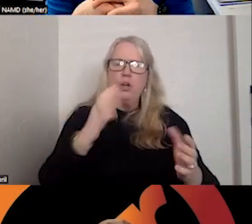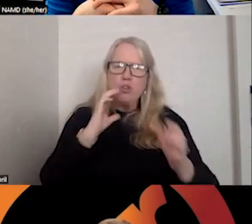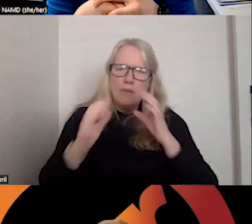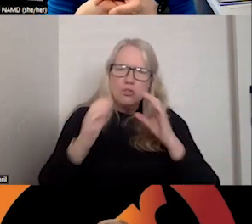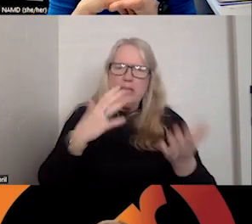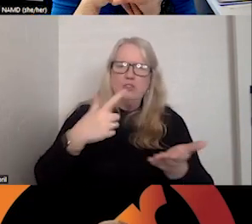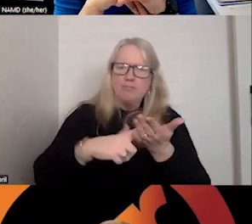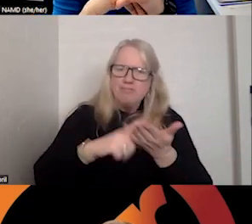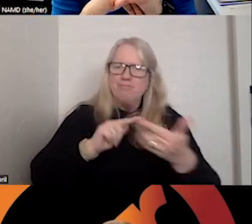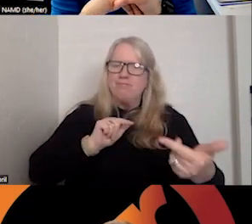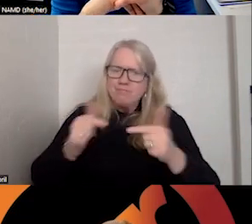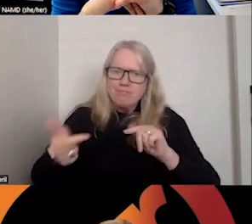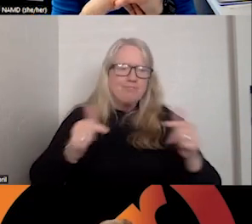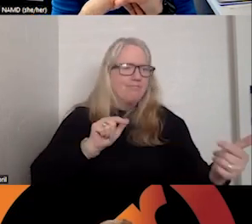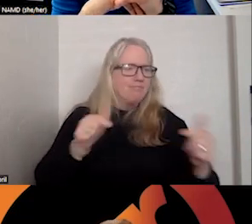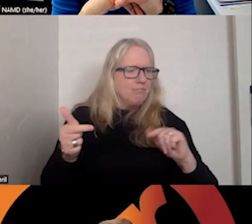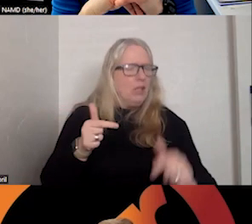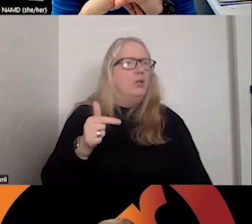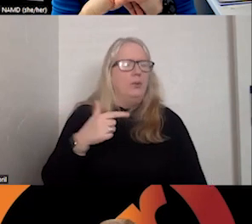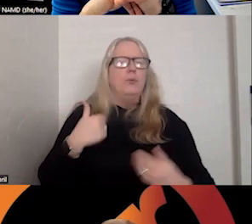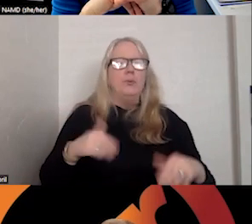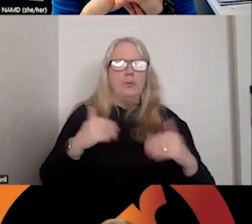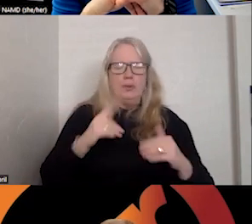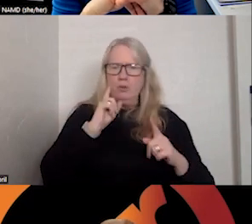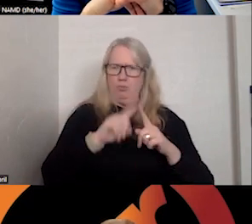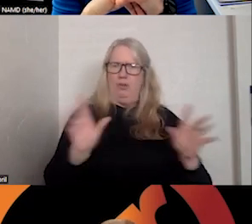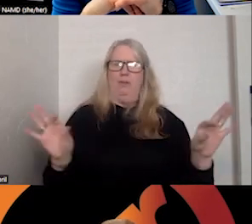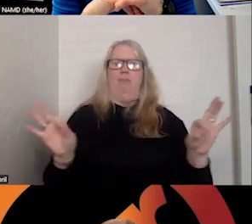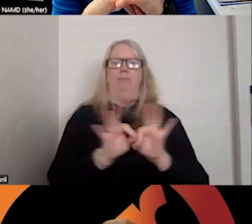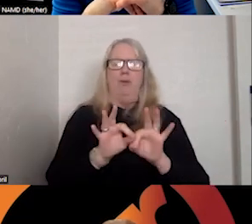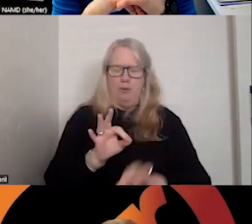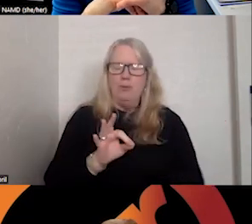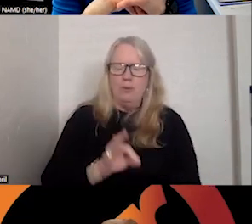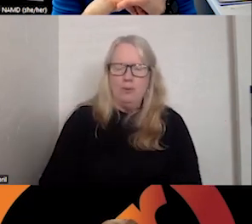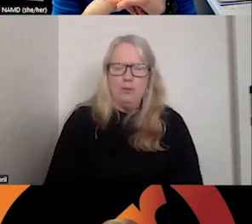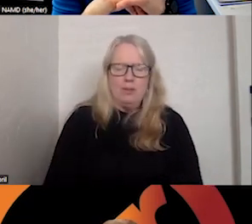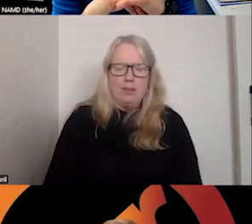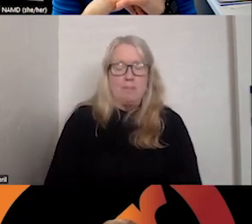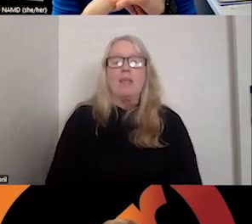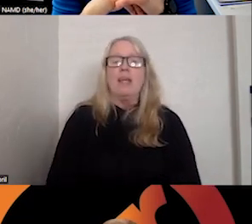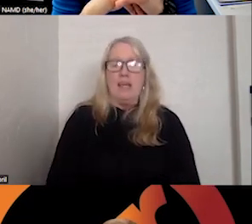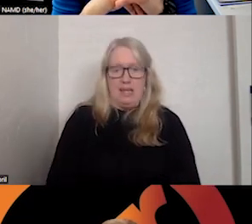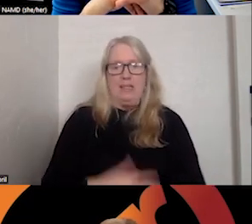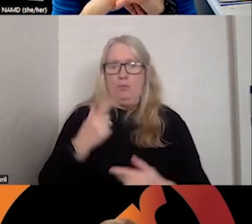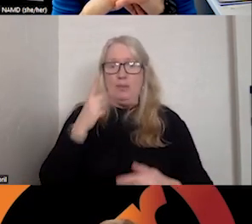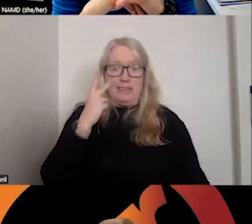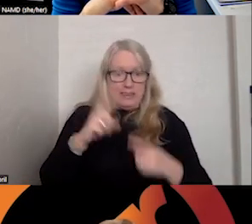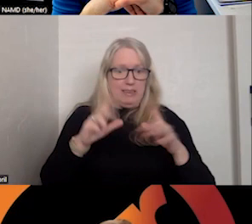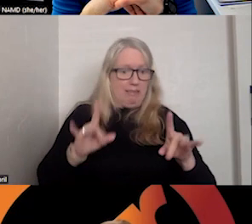So that was one thing that I think is critically important. And we see certainly in Australia and